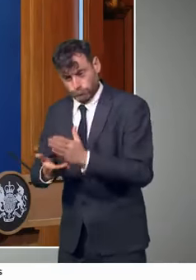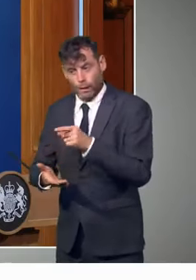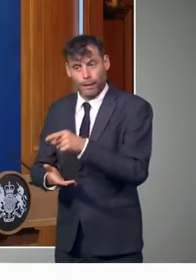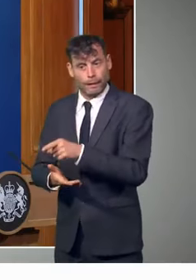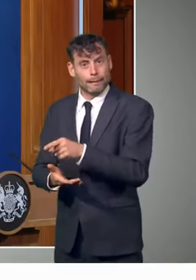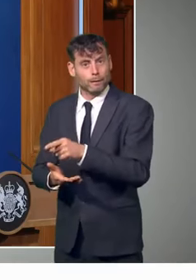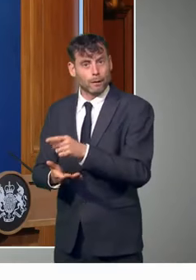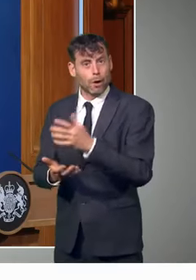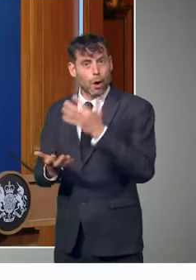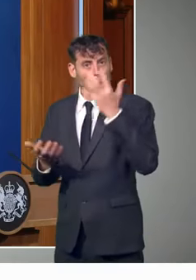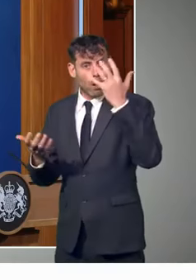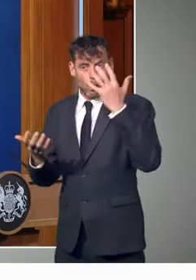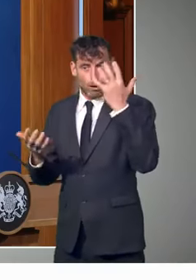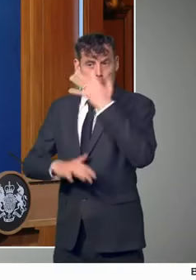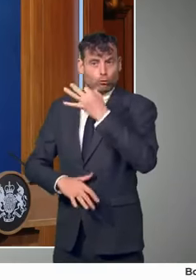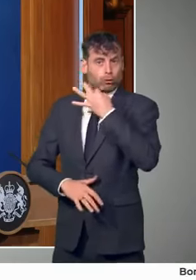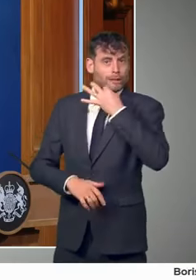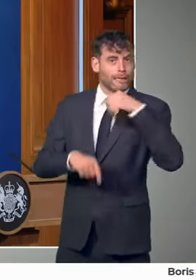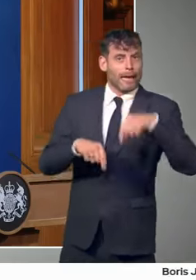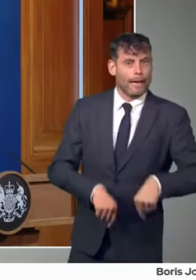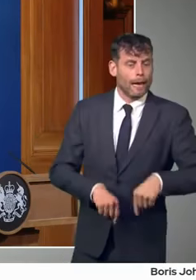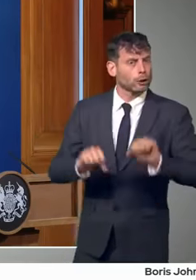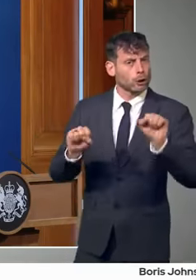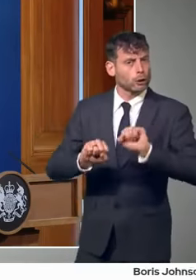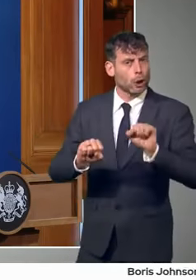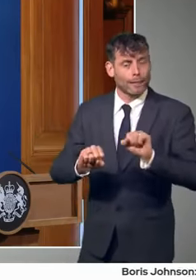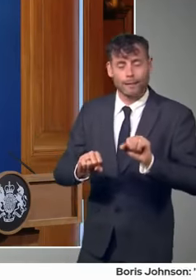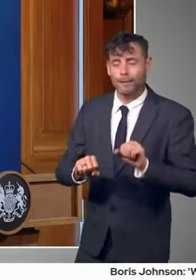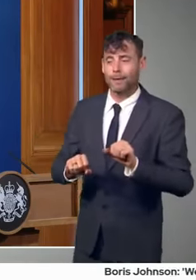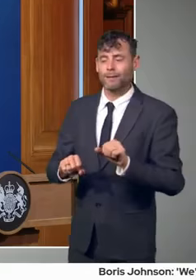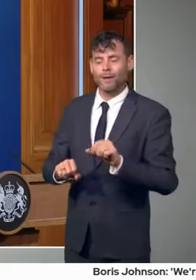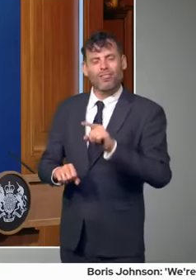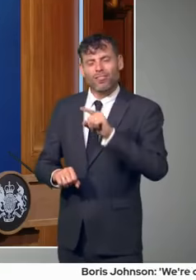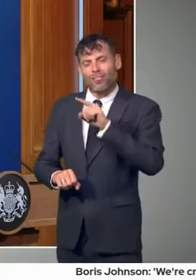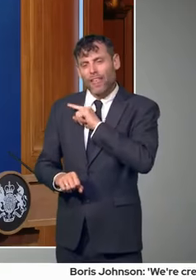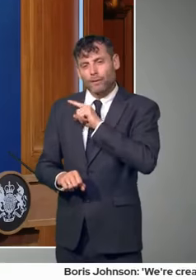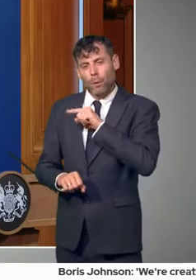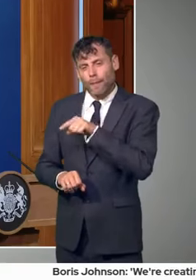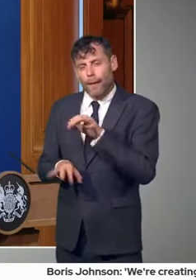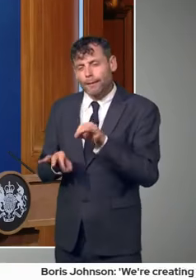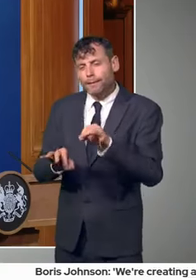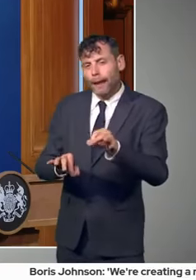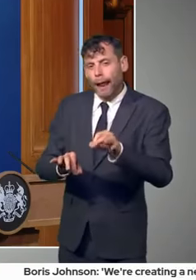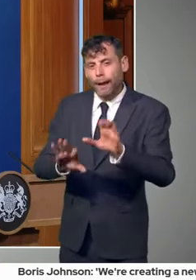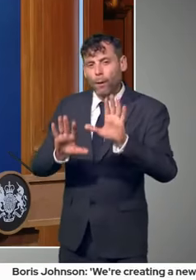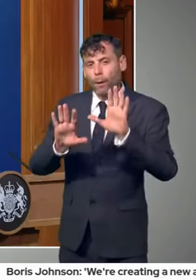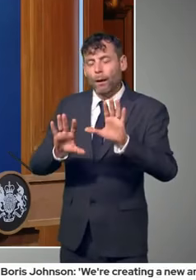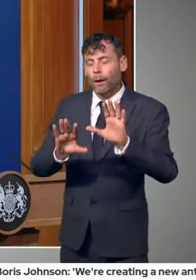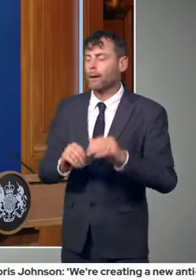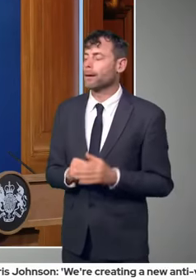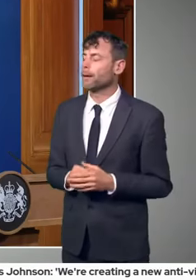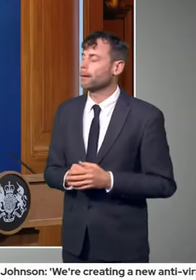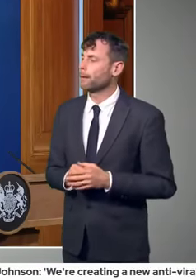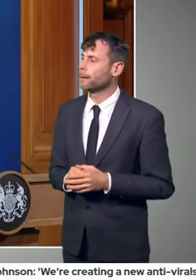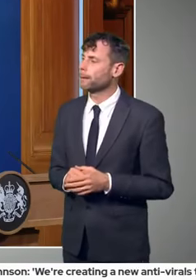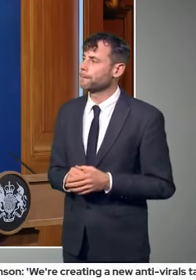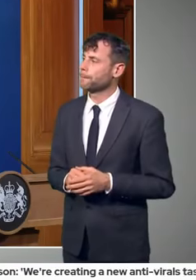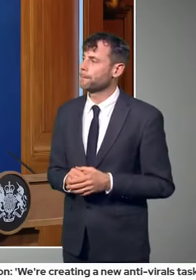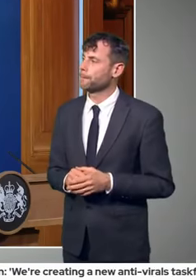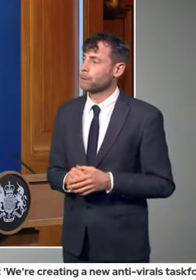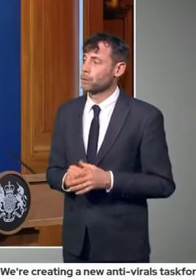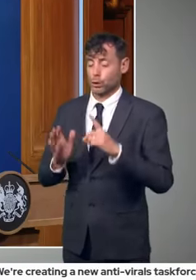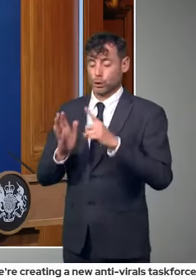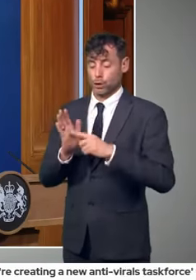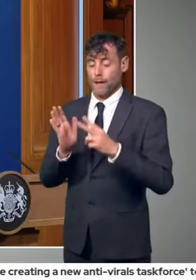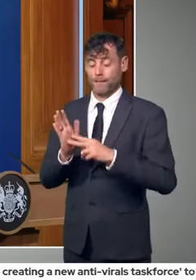the delay. And what people, I think what the JBC has decided is on a